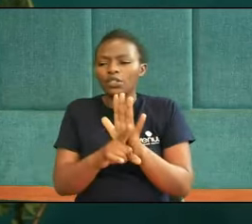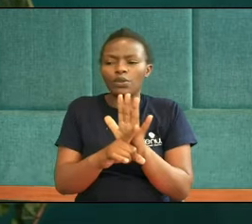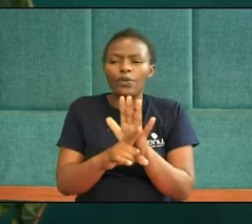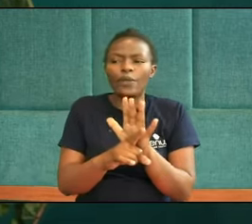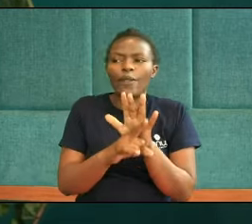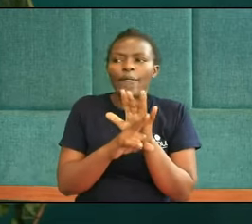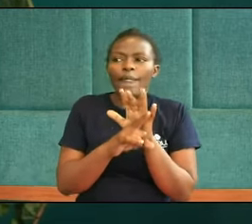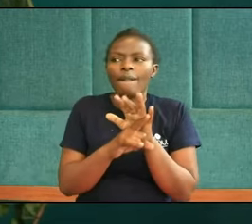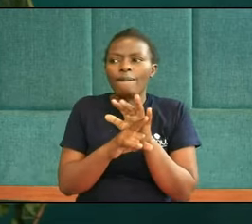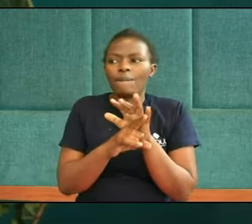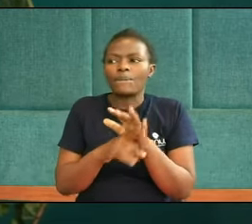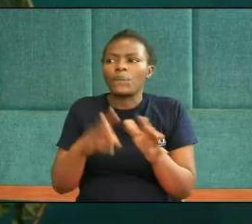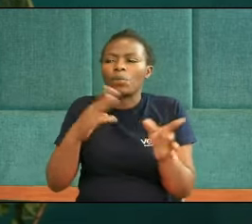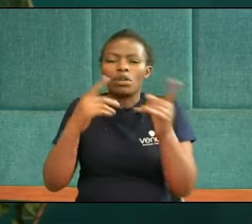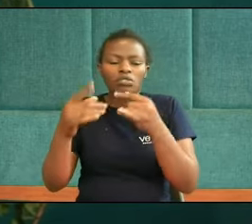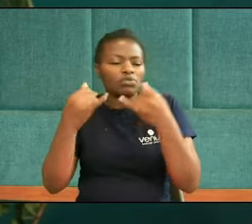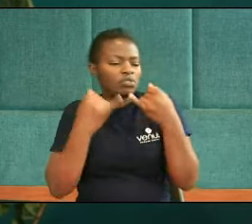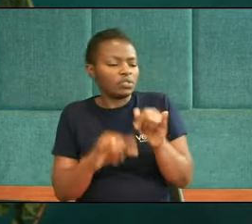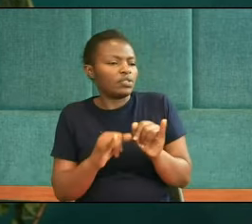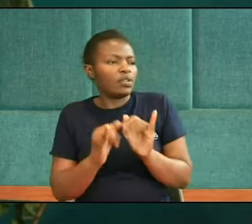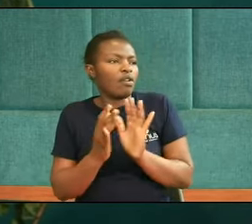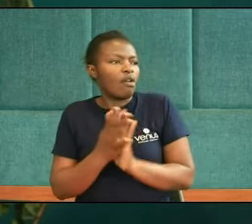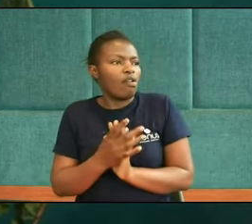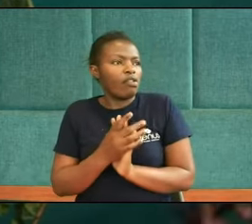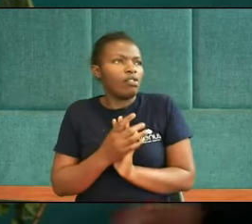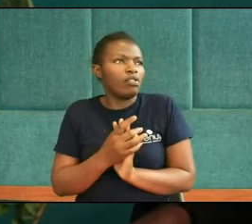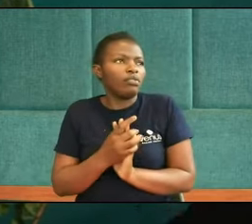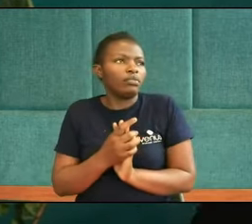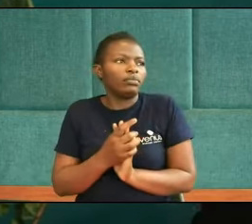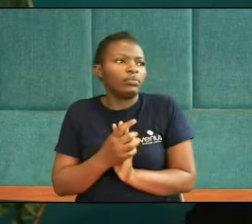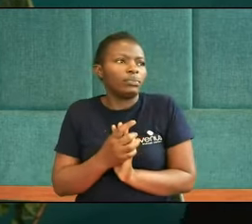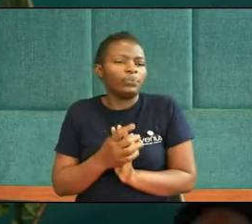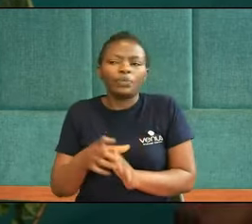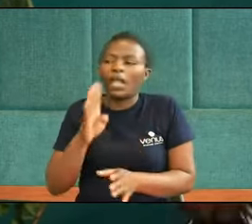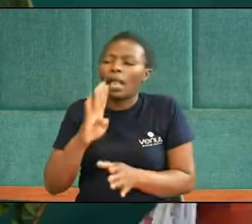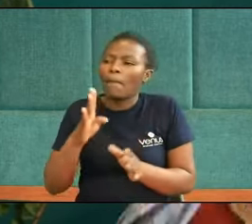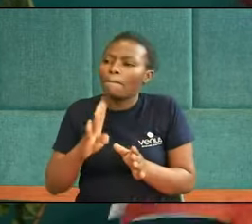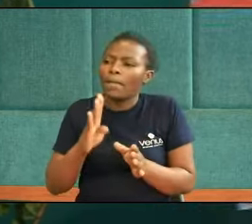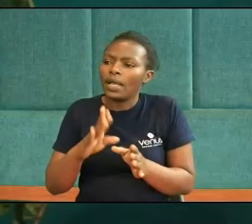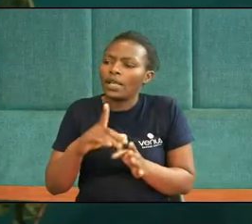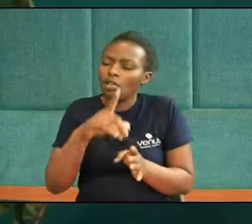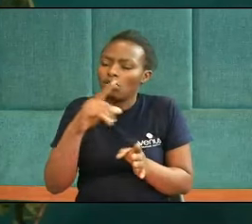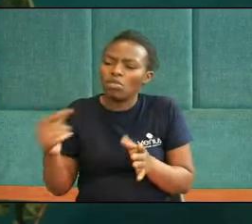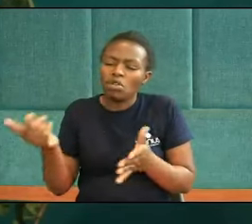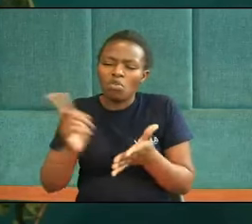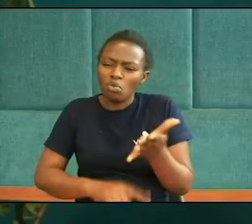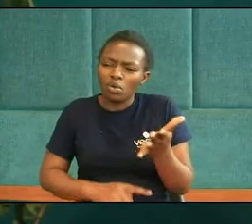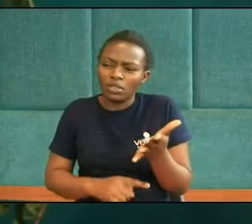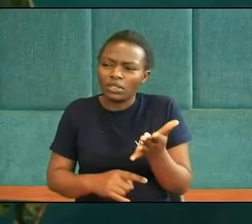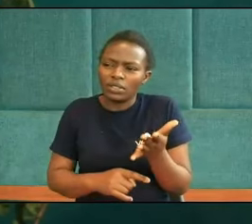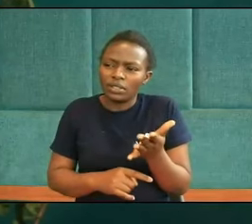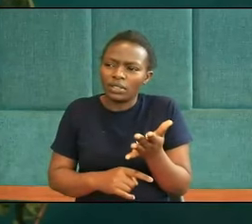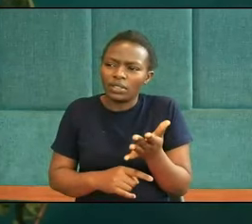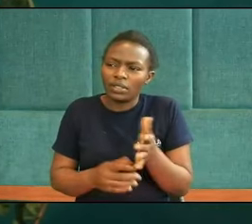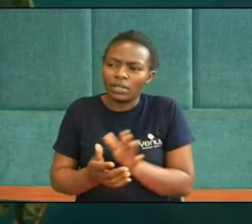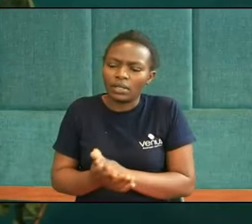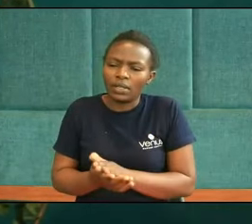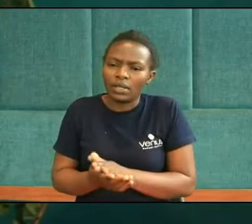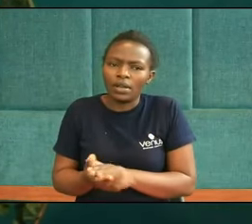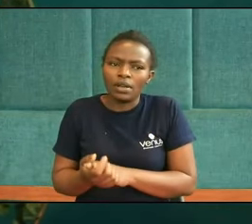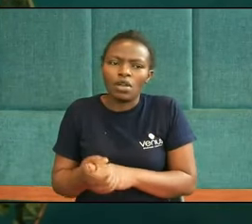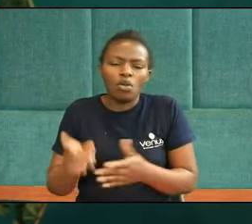just want to introduce it by going into the What do you think section? What do you think section?